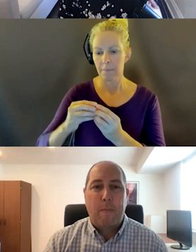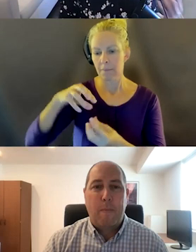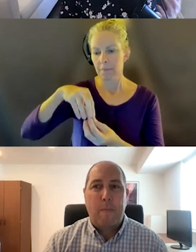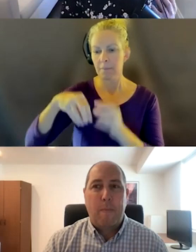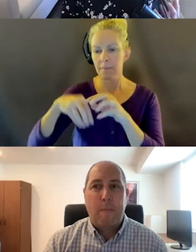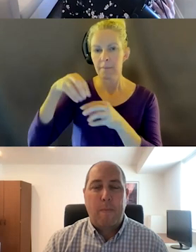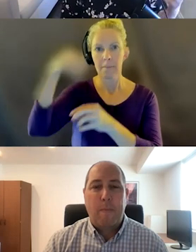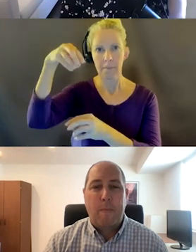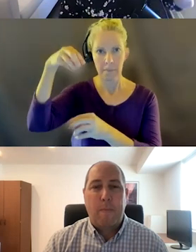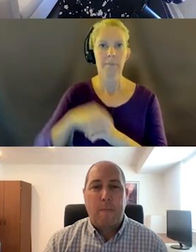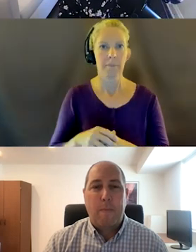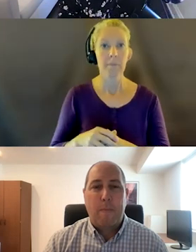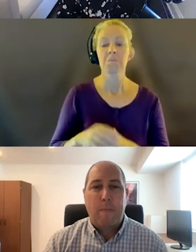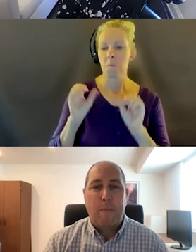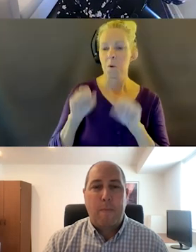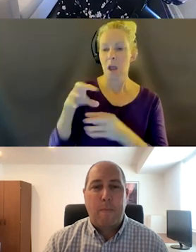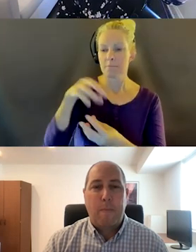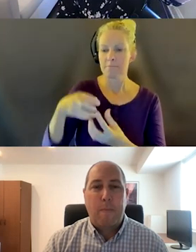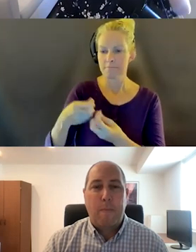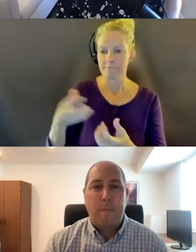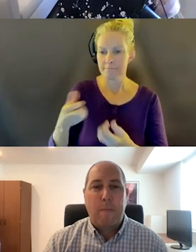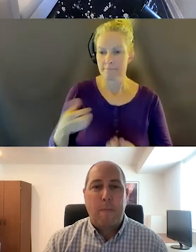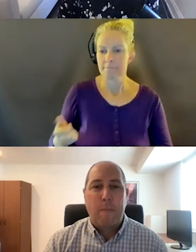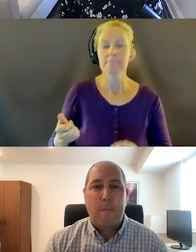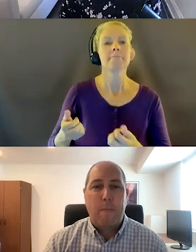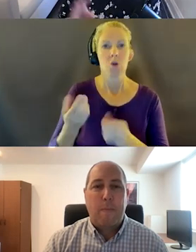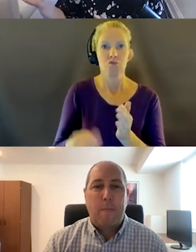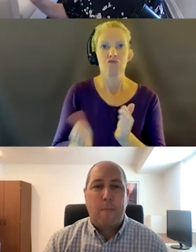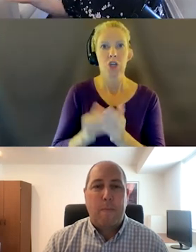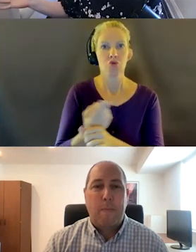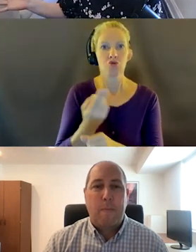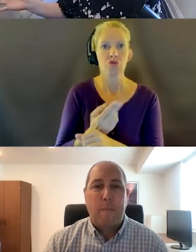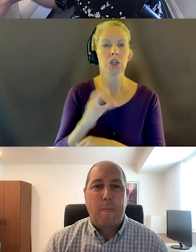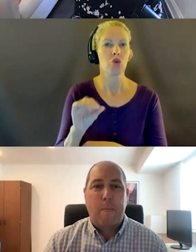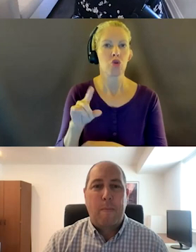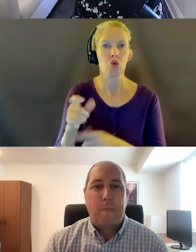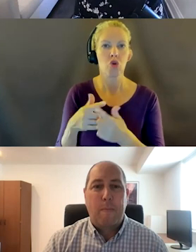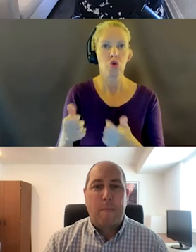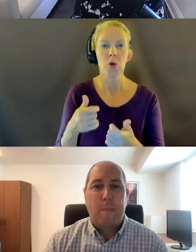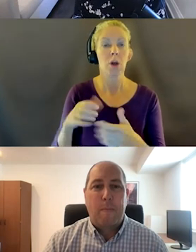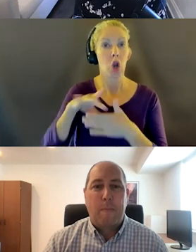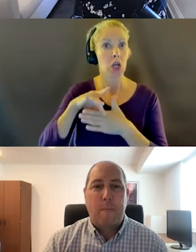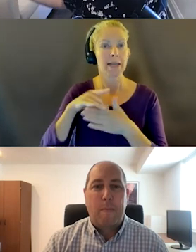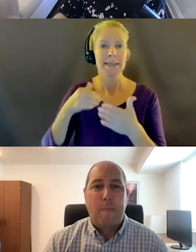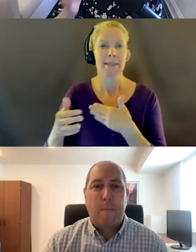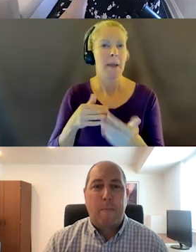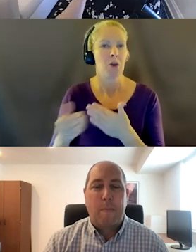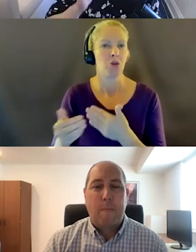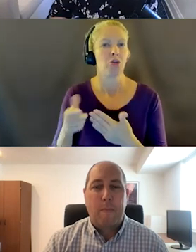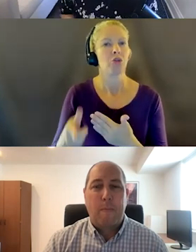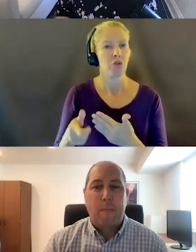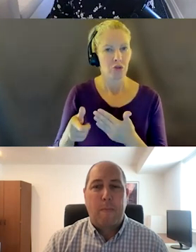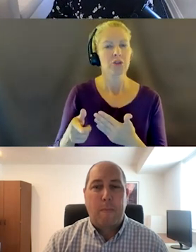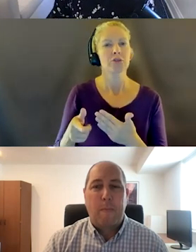this way, we can reuse these templates, design templates and code templates. It doesn't matter what the content is. And so, you get realized